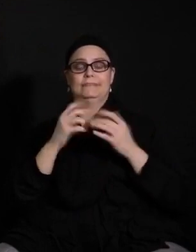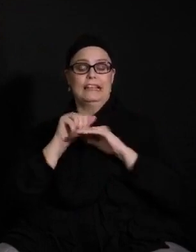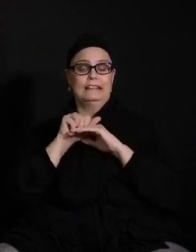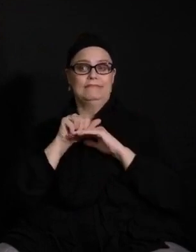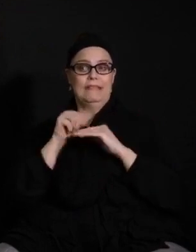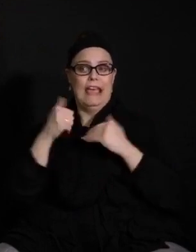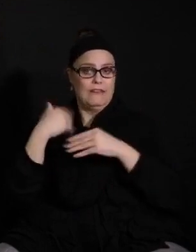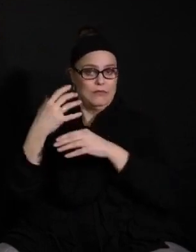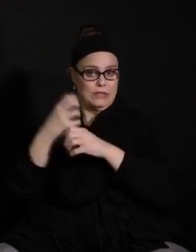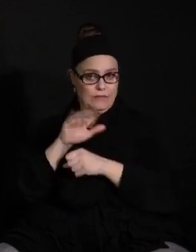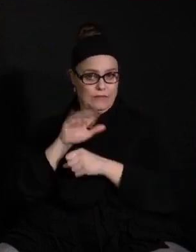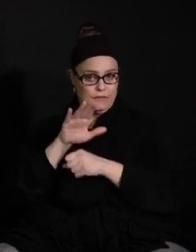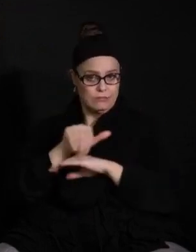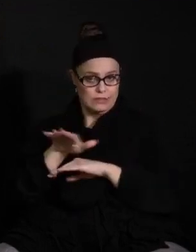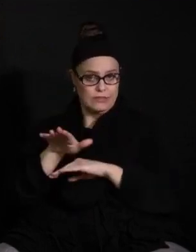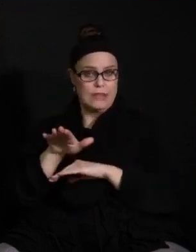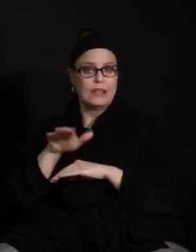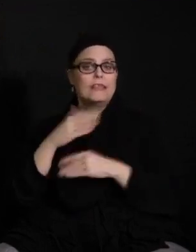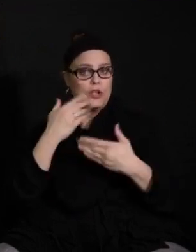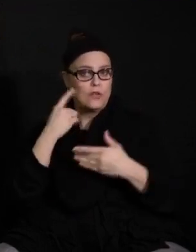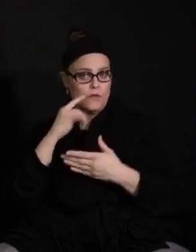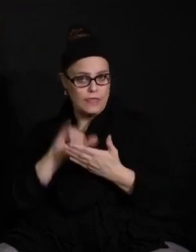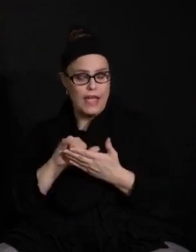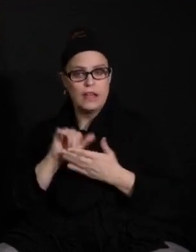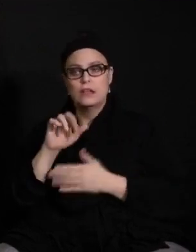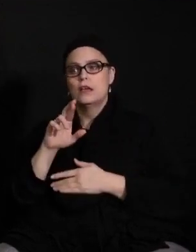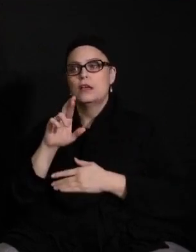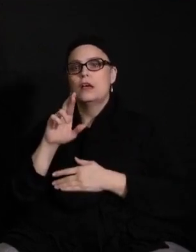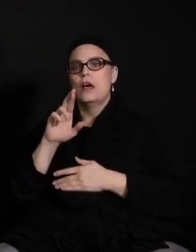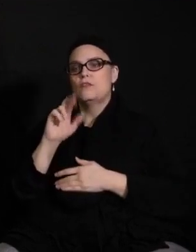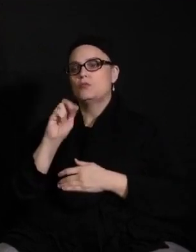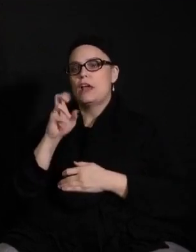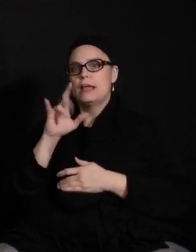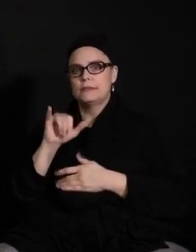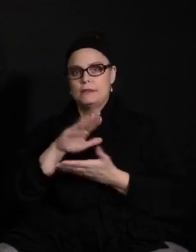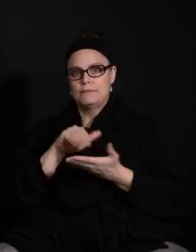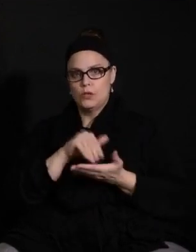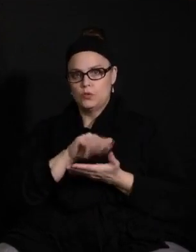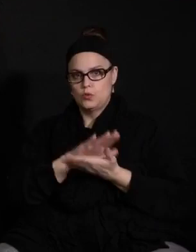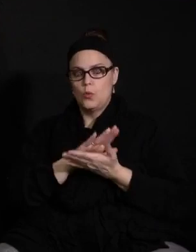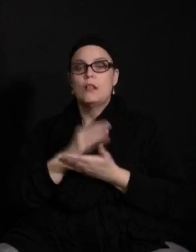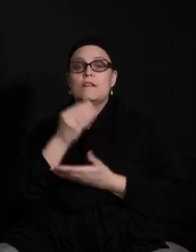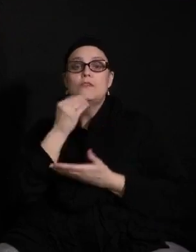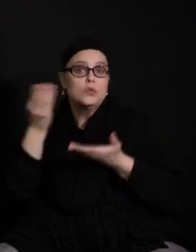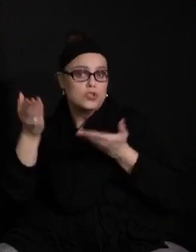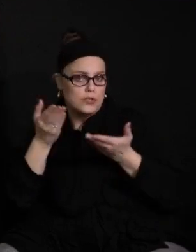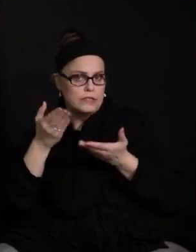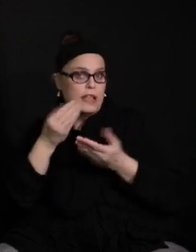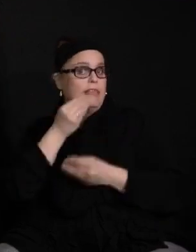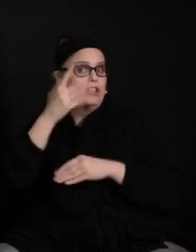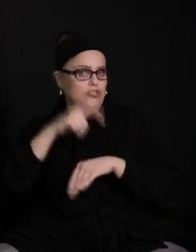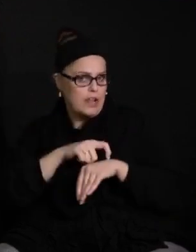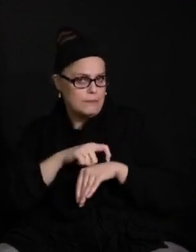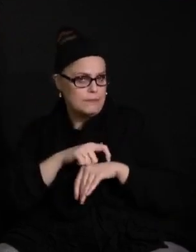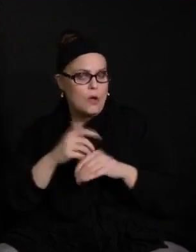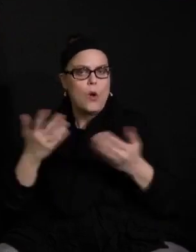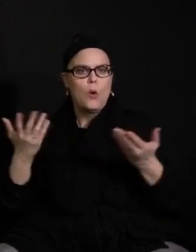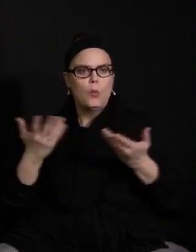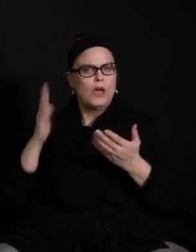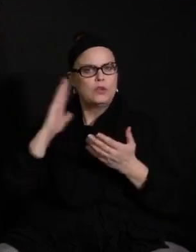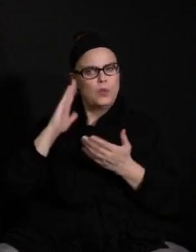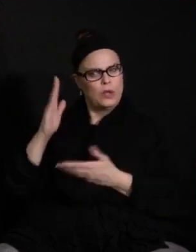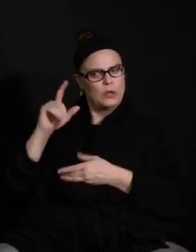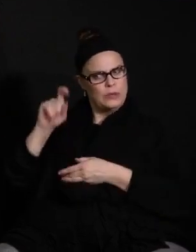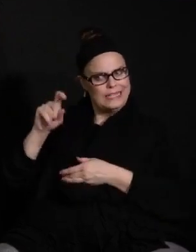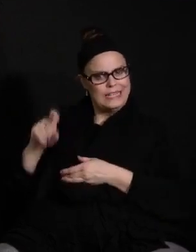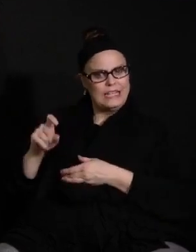from Josie Pineda Johnson at Ramsey Middle School. My question is related to food services and lunchtime. I'm wondering what it will take to provide a hot lunch to